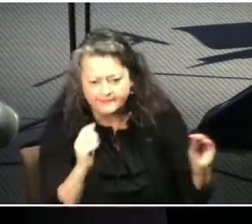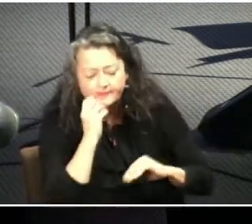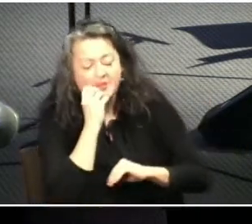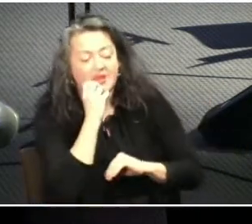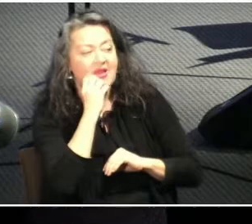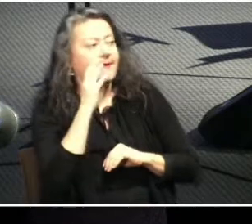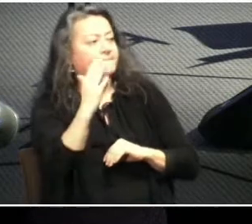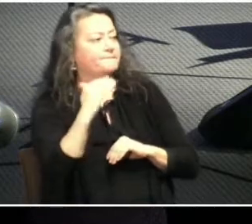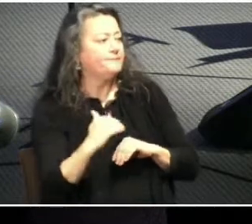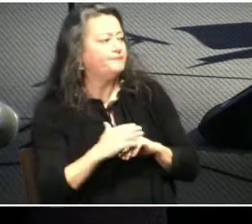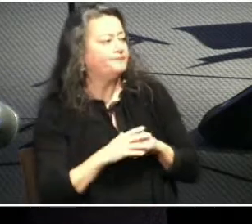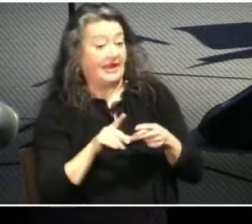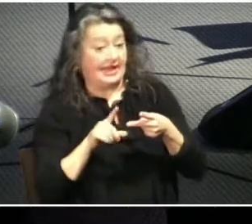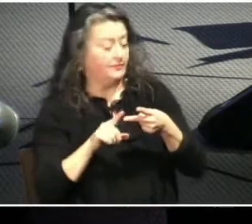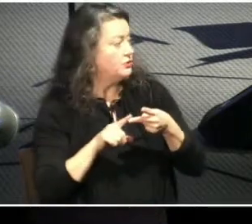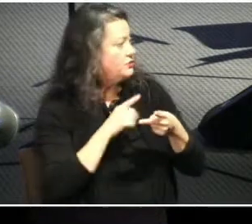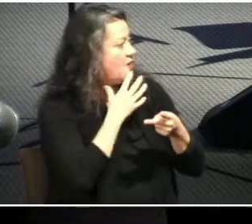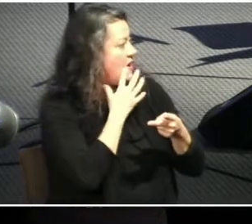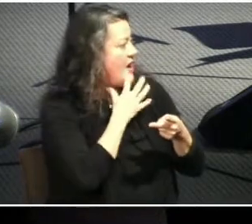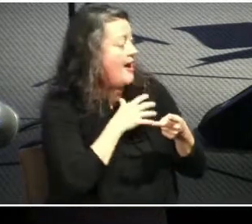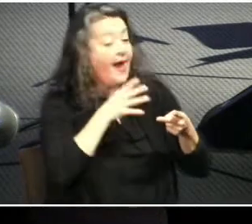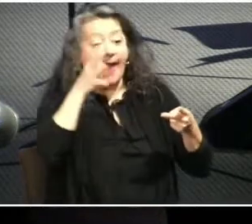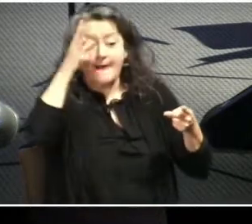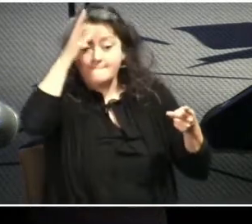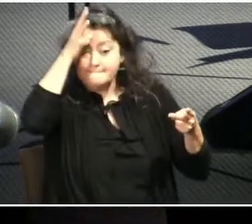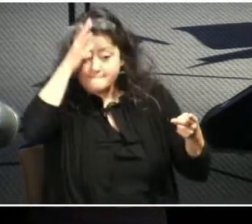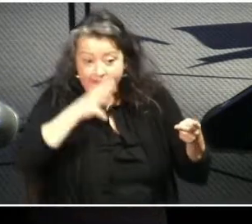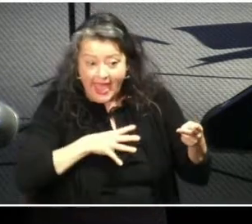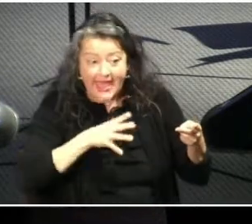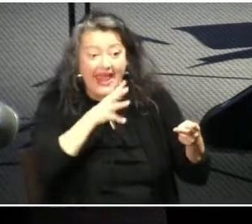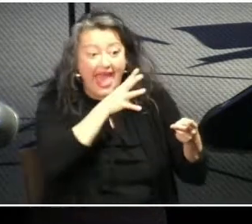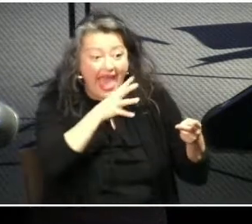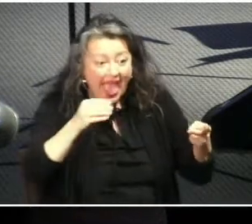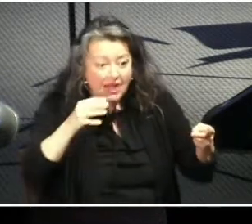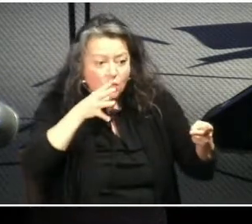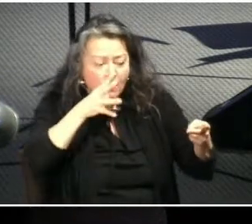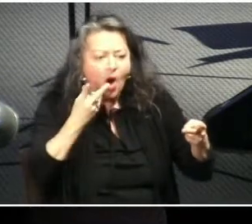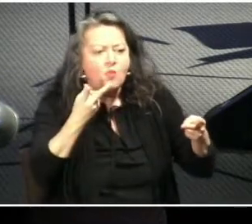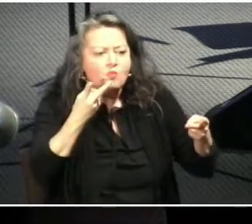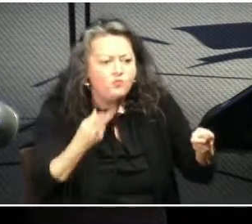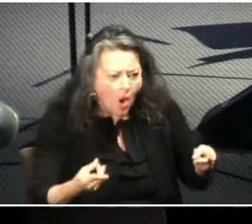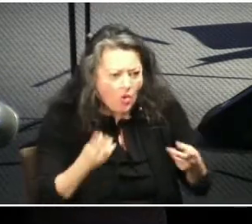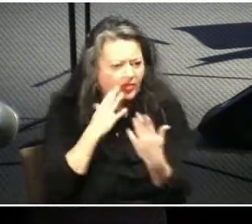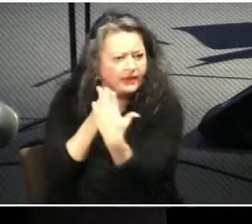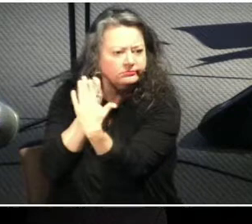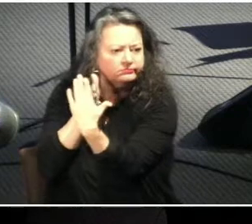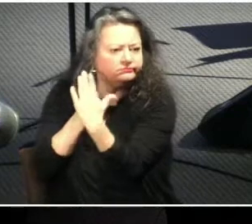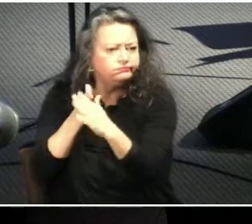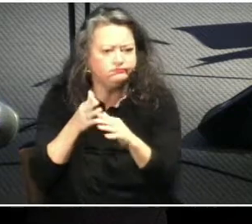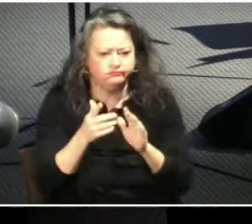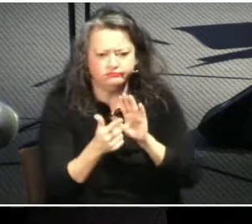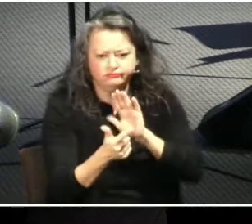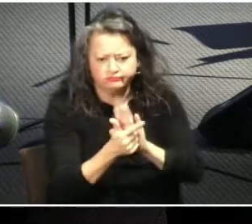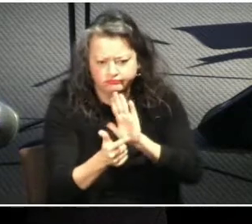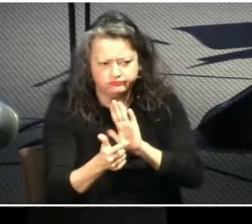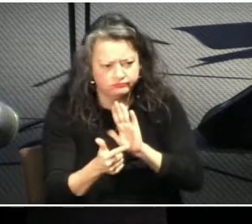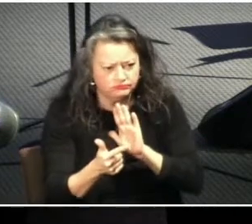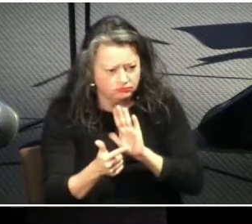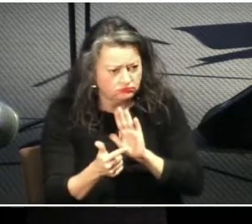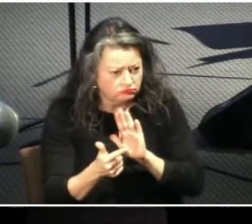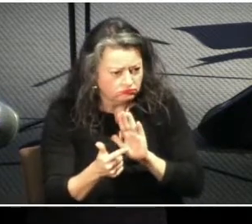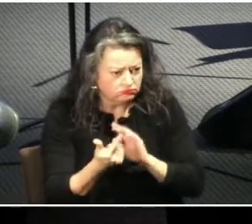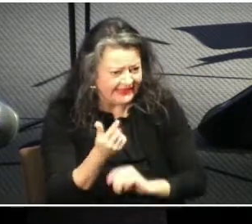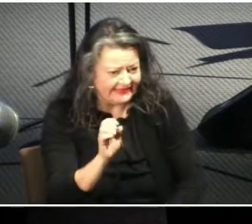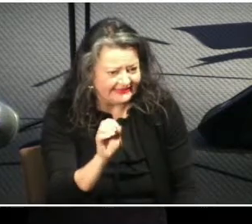and woman rebelled against god in the garden resulting in a curse